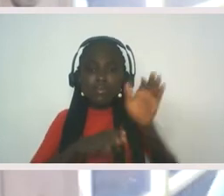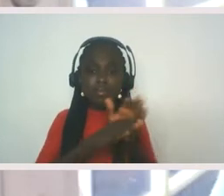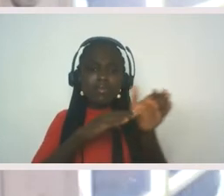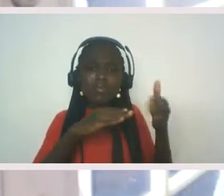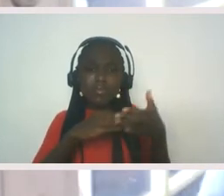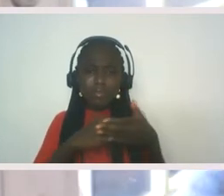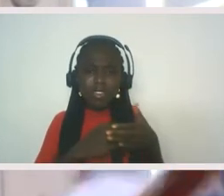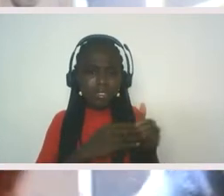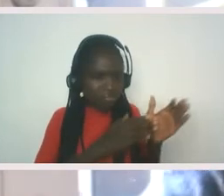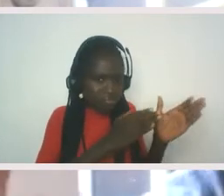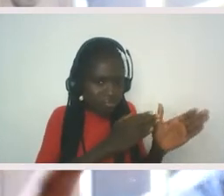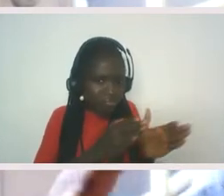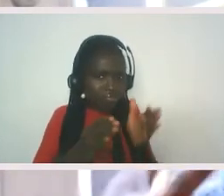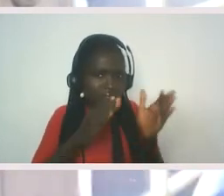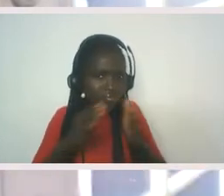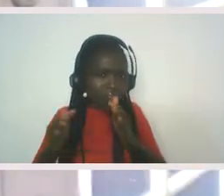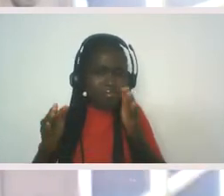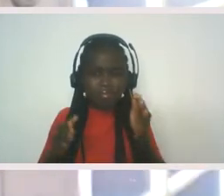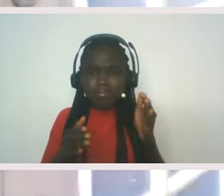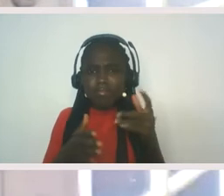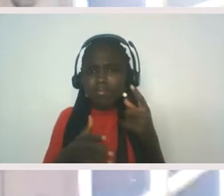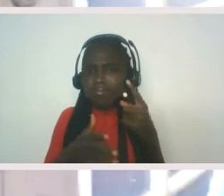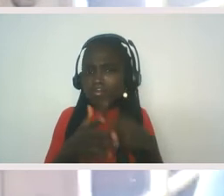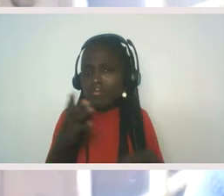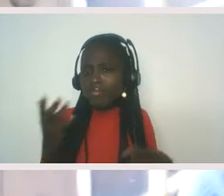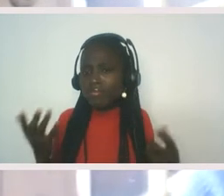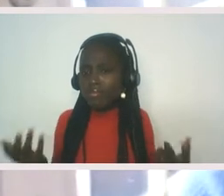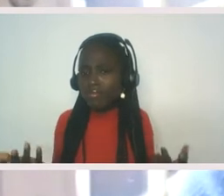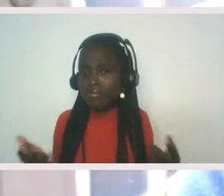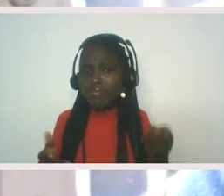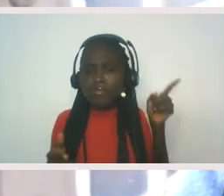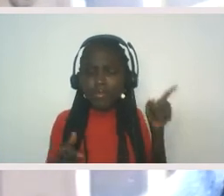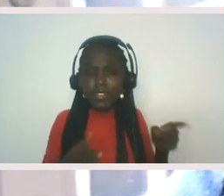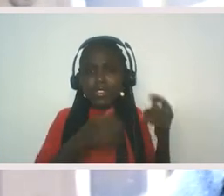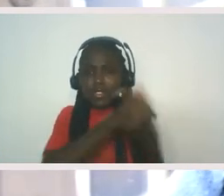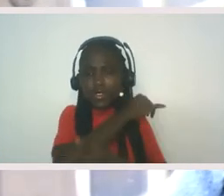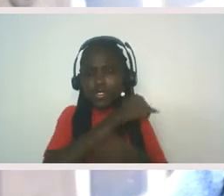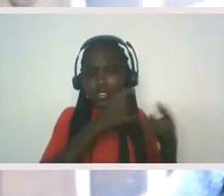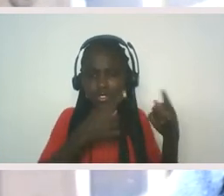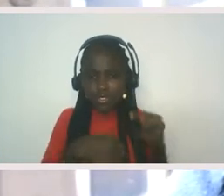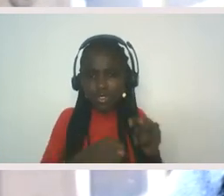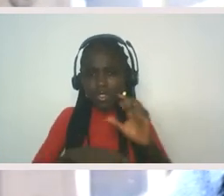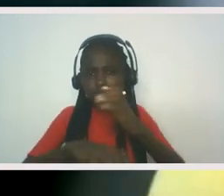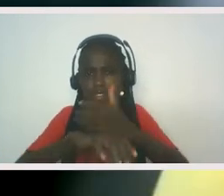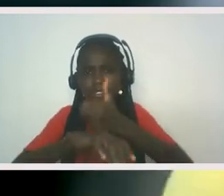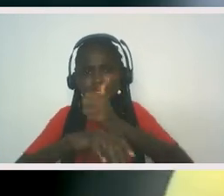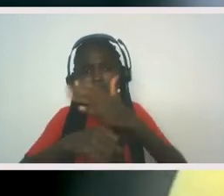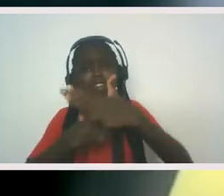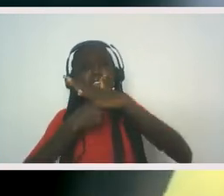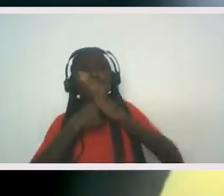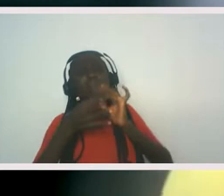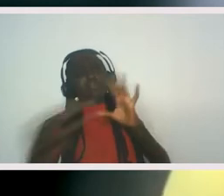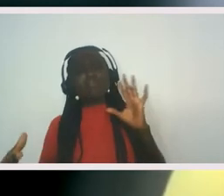are very much as a country involved in this work? Well, you know,